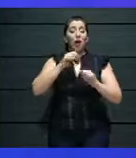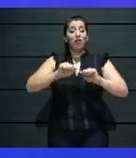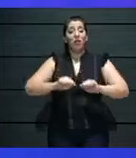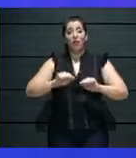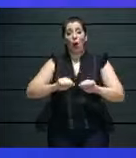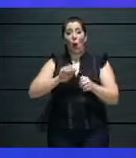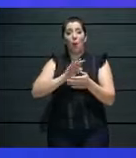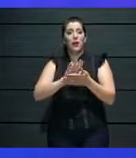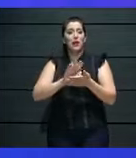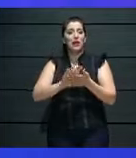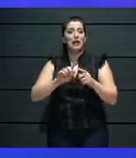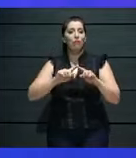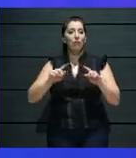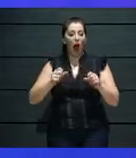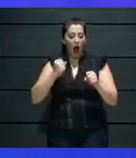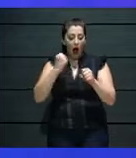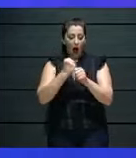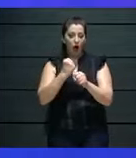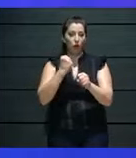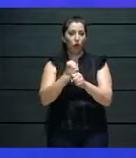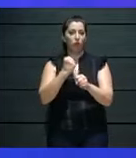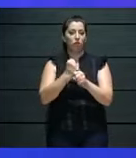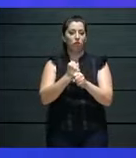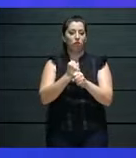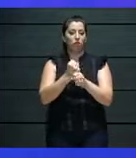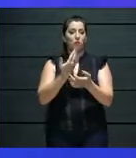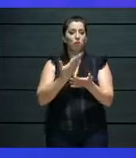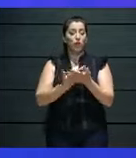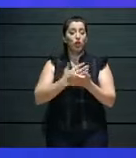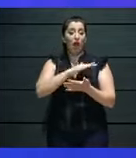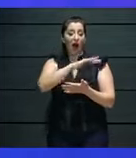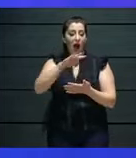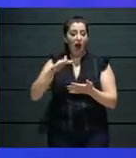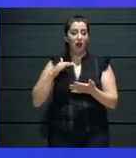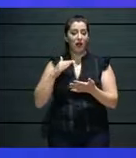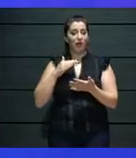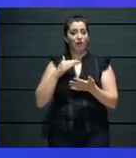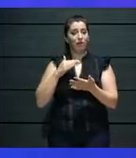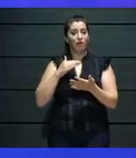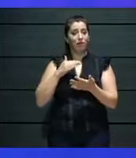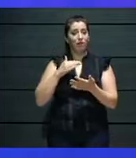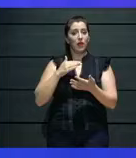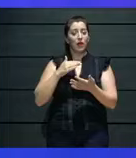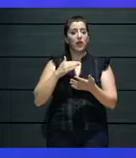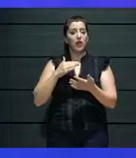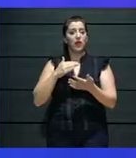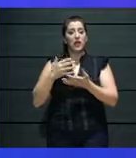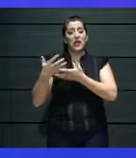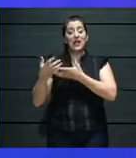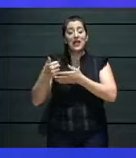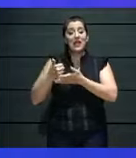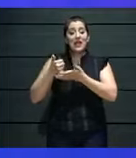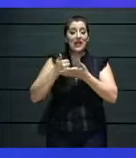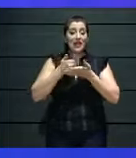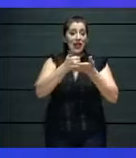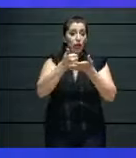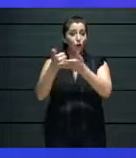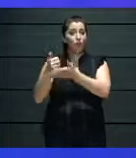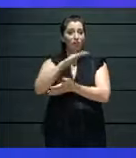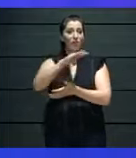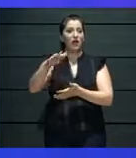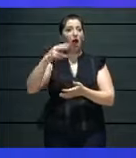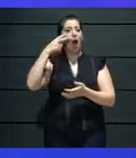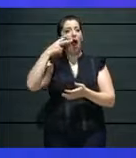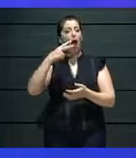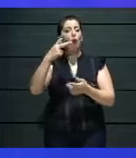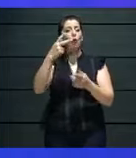Elaine very wisely reminded me before we started, is audiences. I